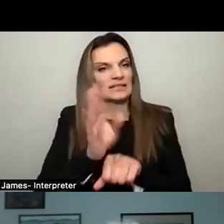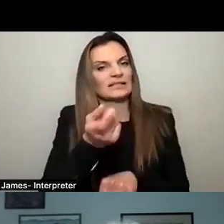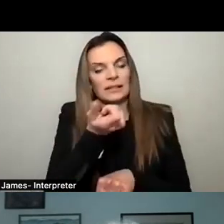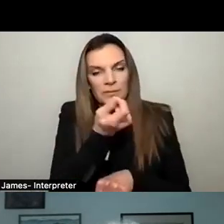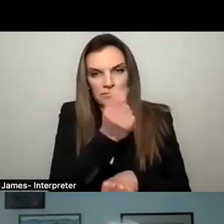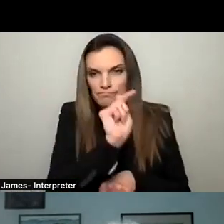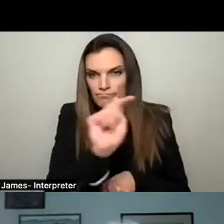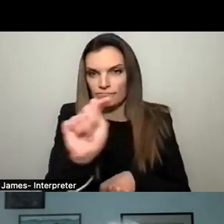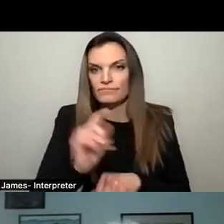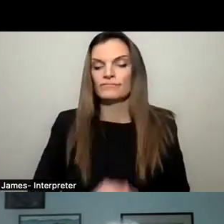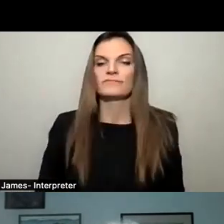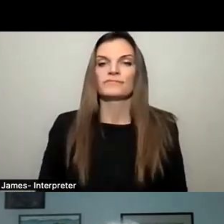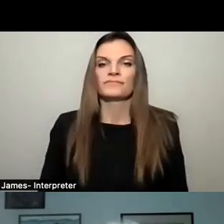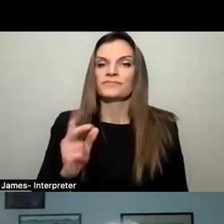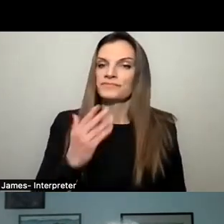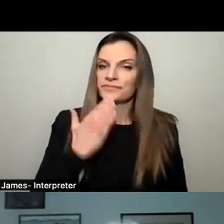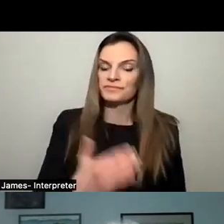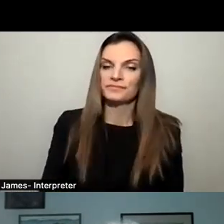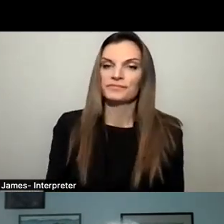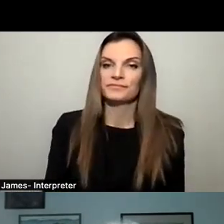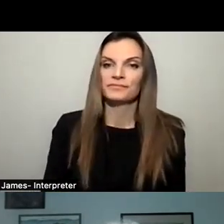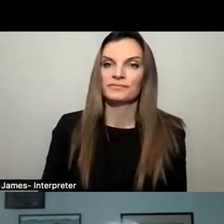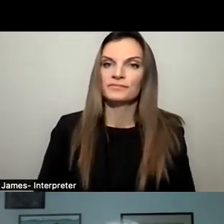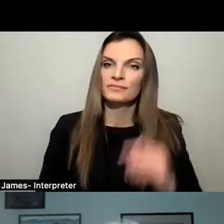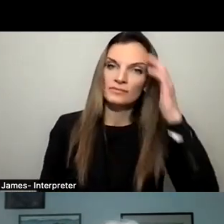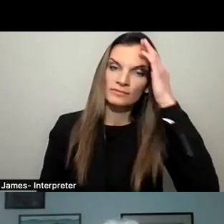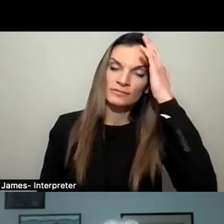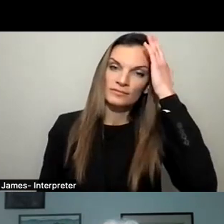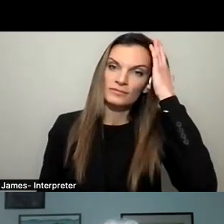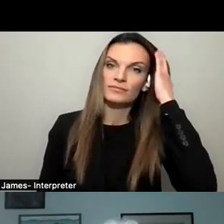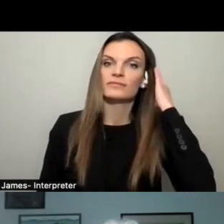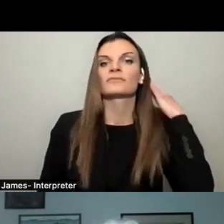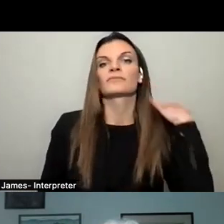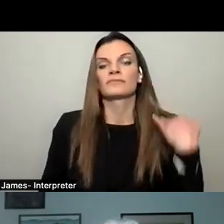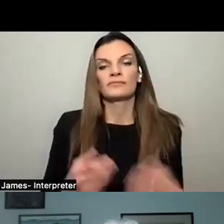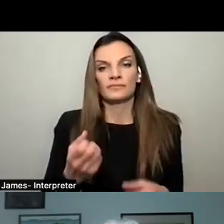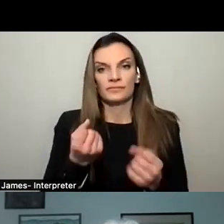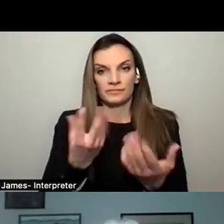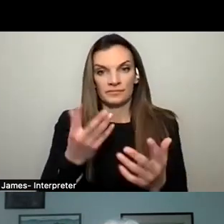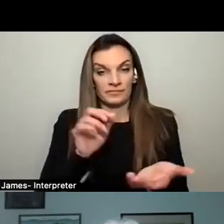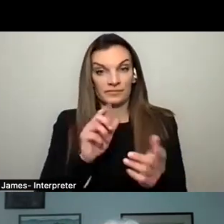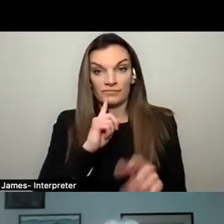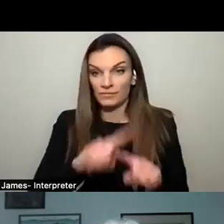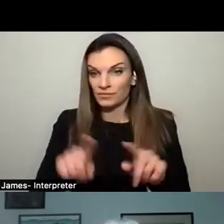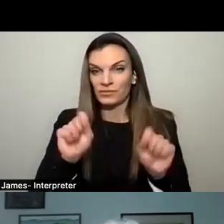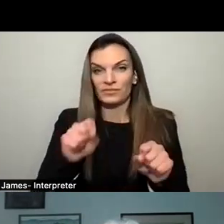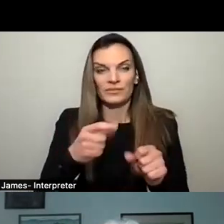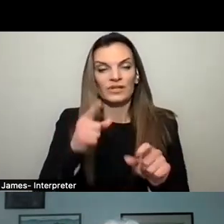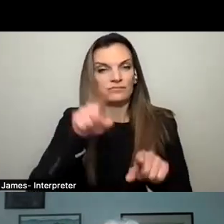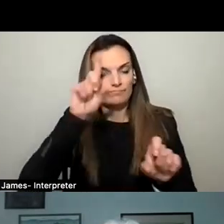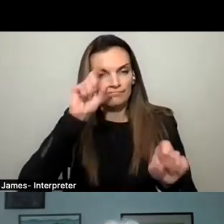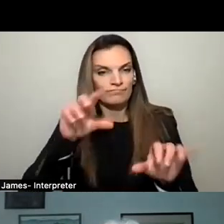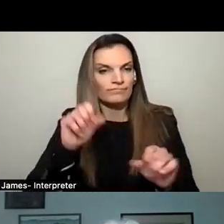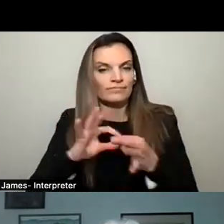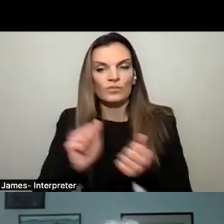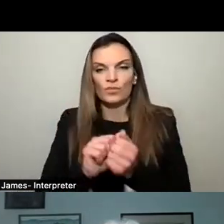Thank you. Ken, many possibilities have been shared for a mobility